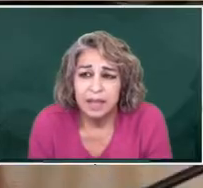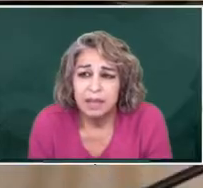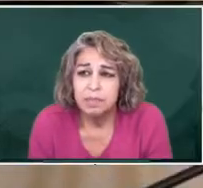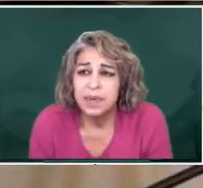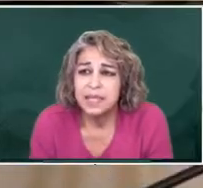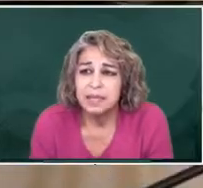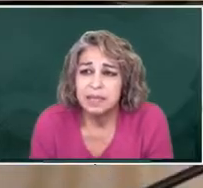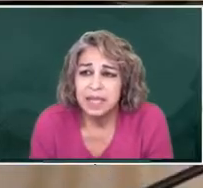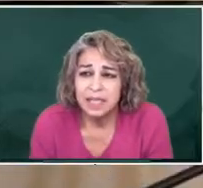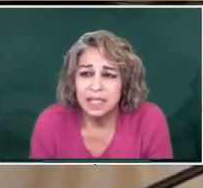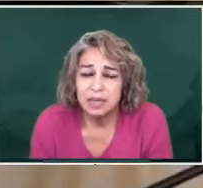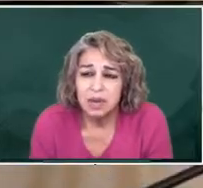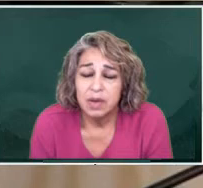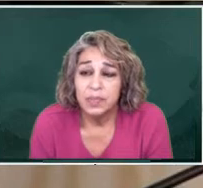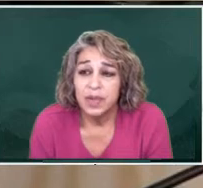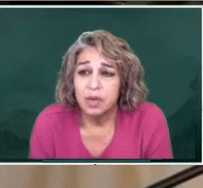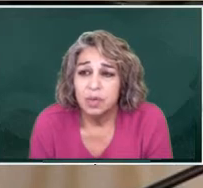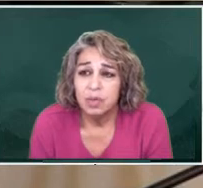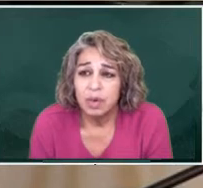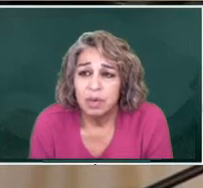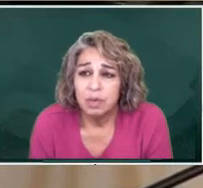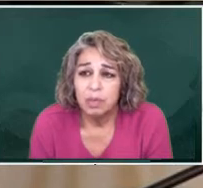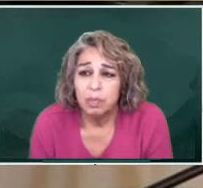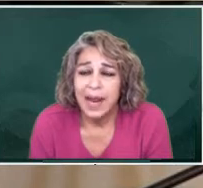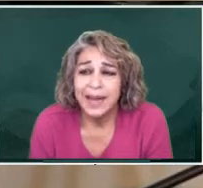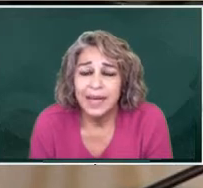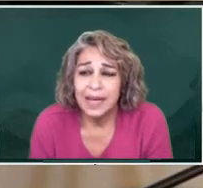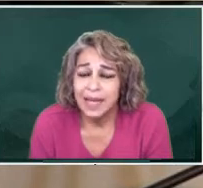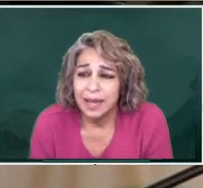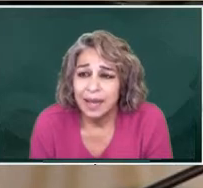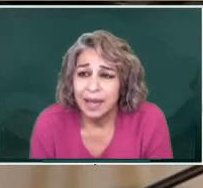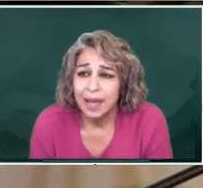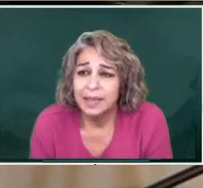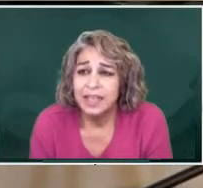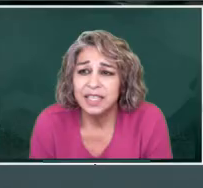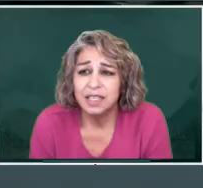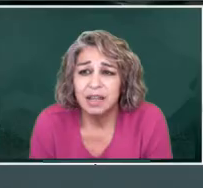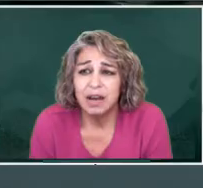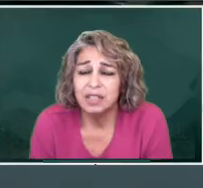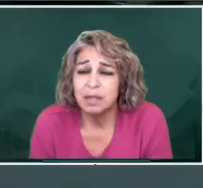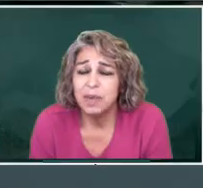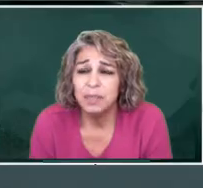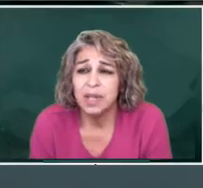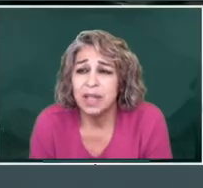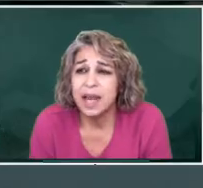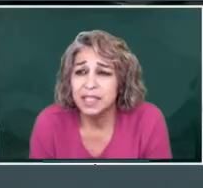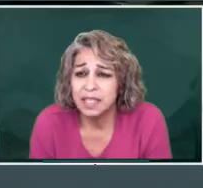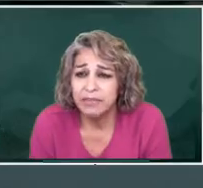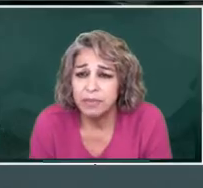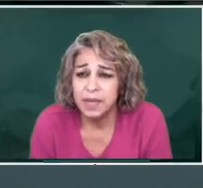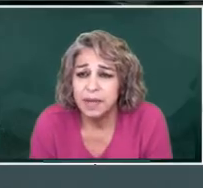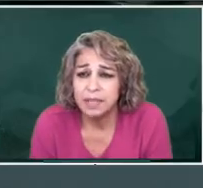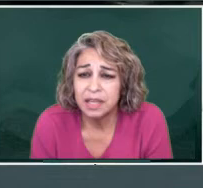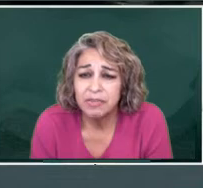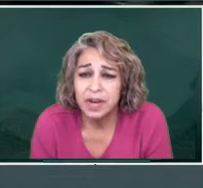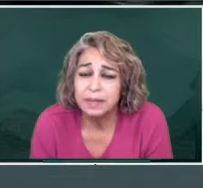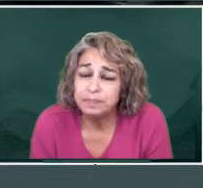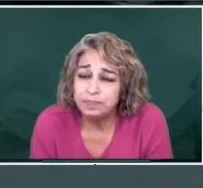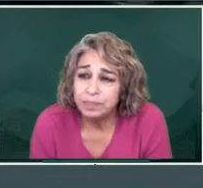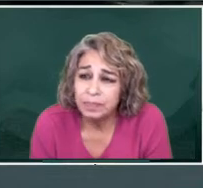the beast nest blindly, and they caused the people a lot of suffering.